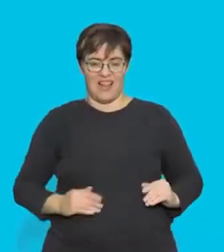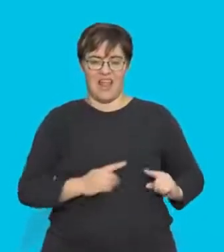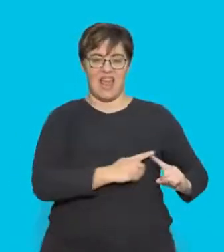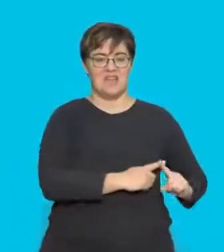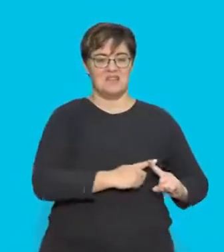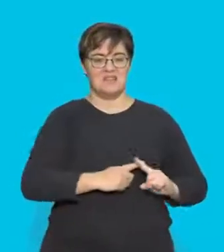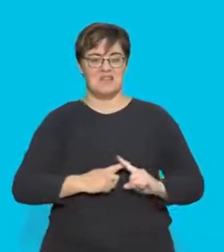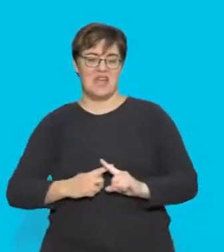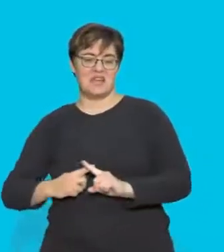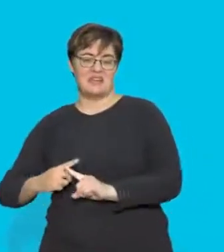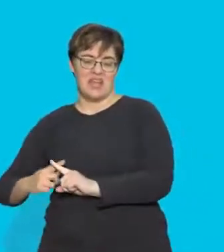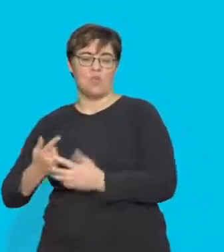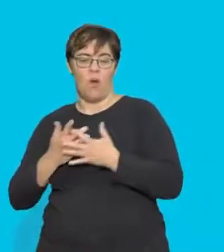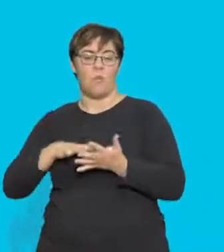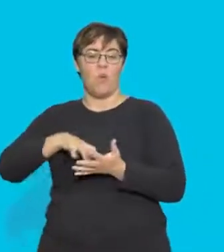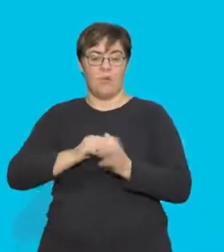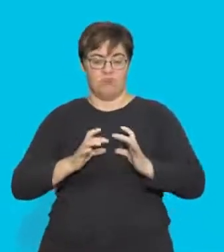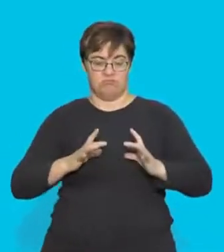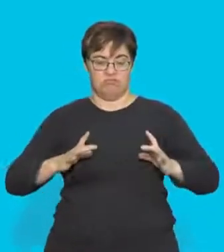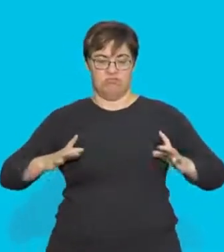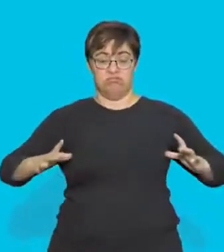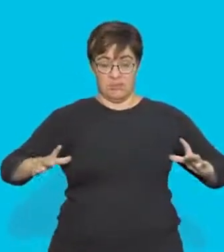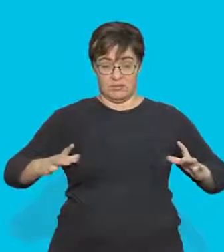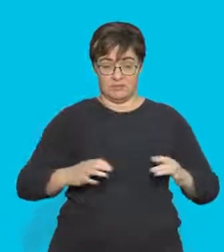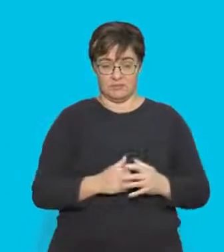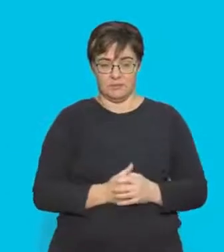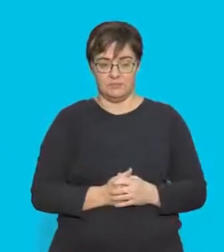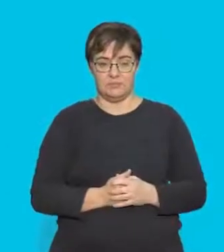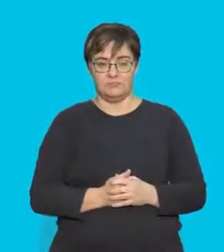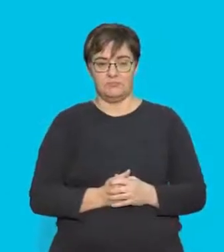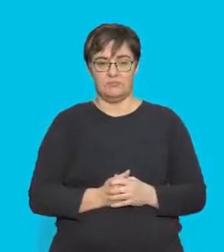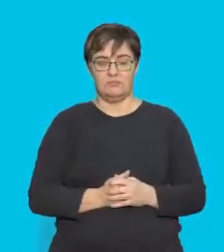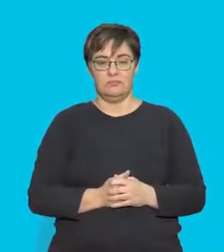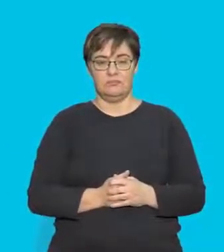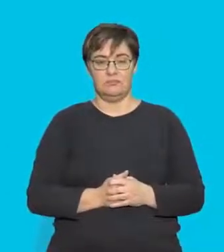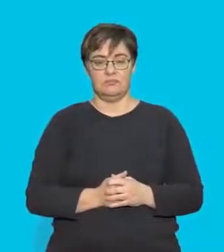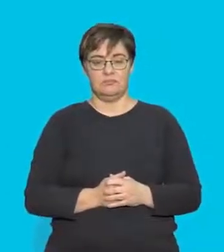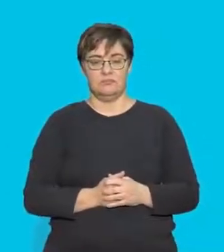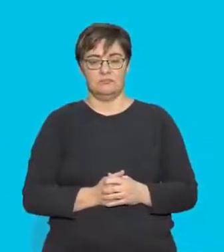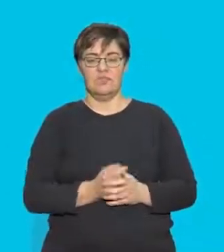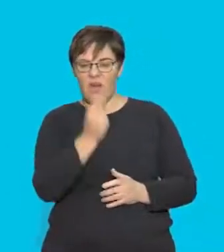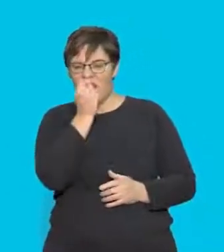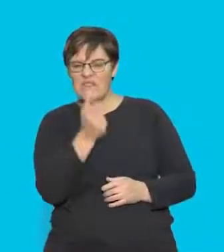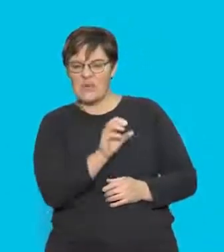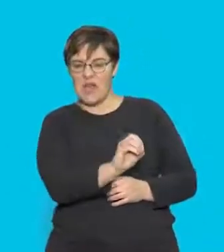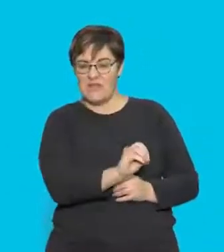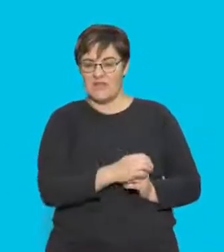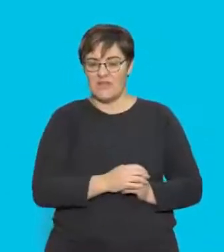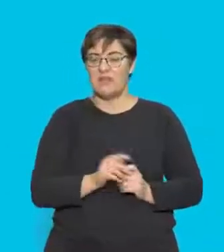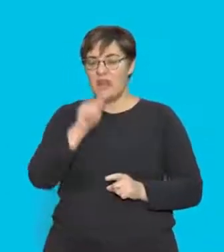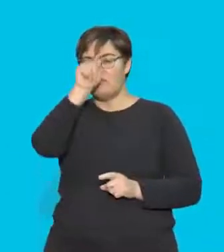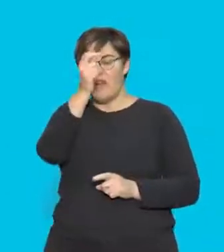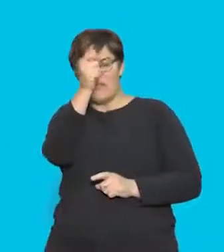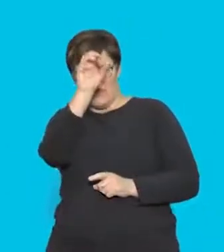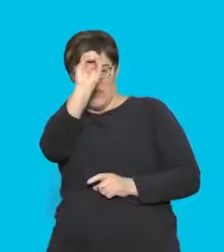a weak field. So even over here, there are fewer of them. Over here, the field